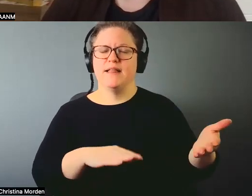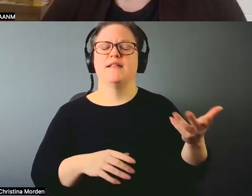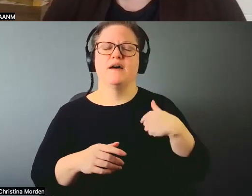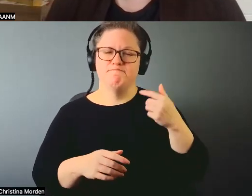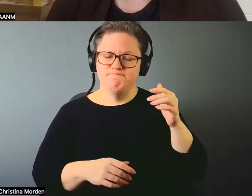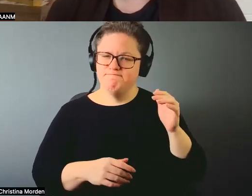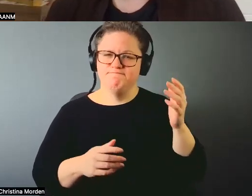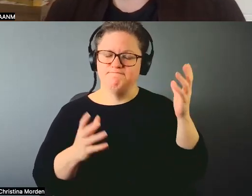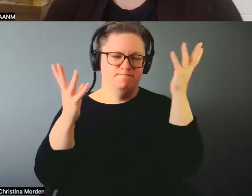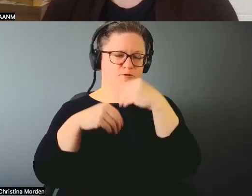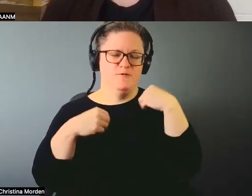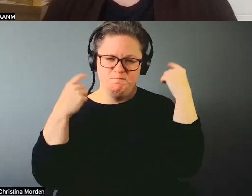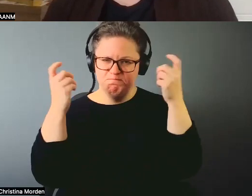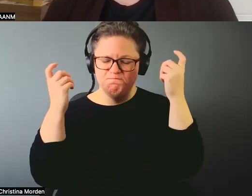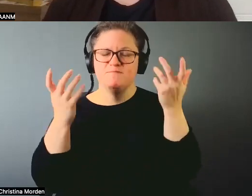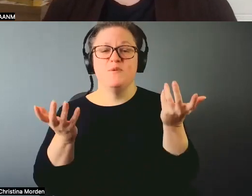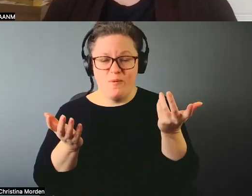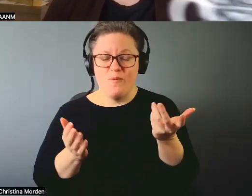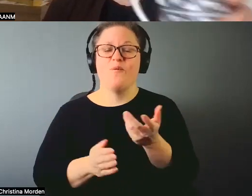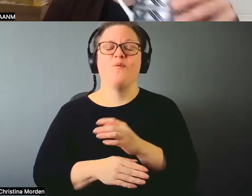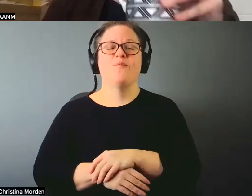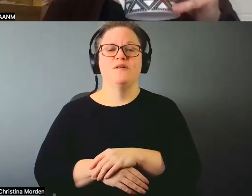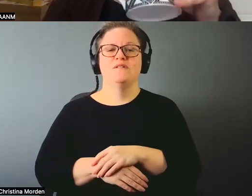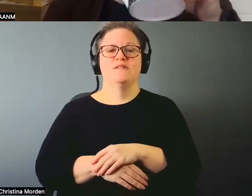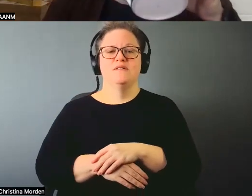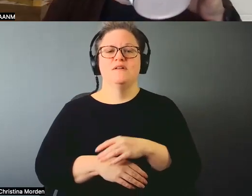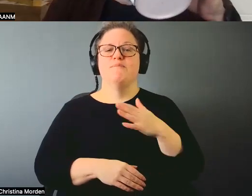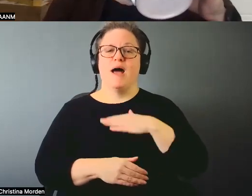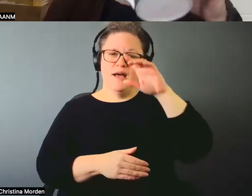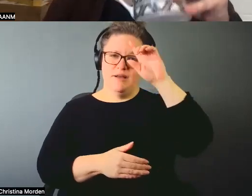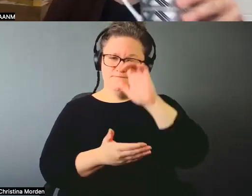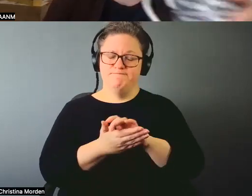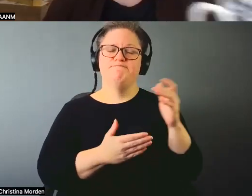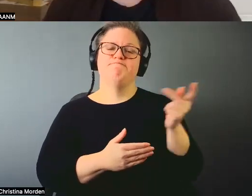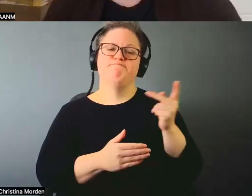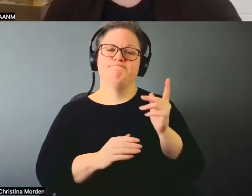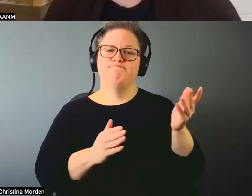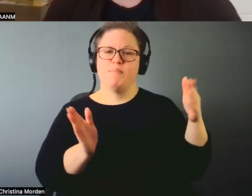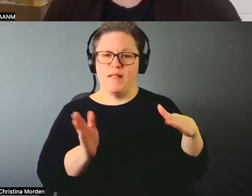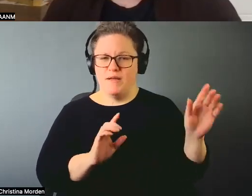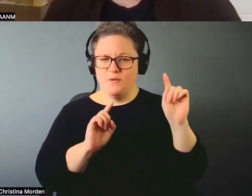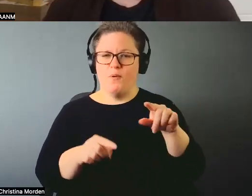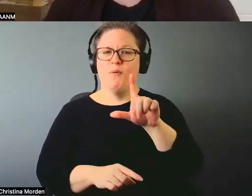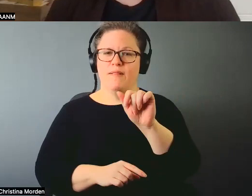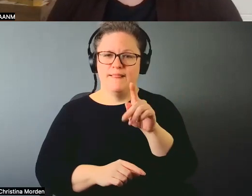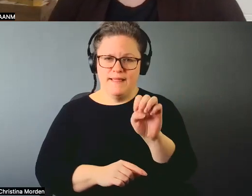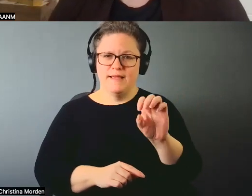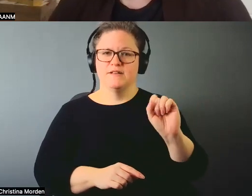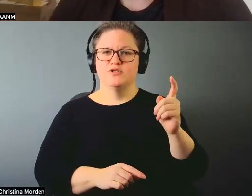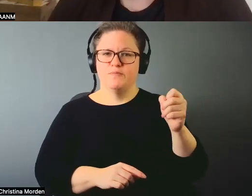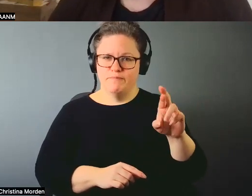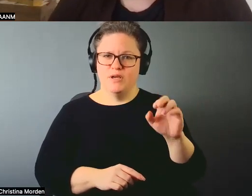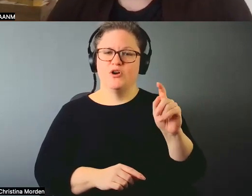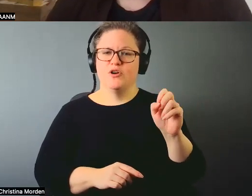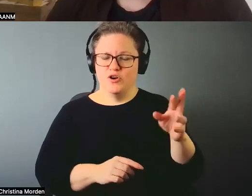went to Superior, I, it not really like a dream, I always have these kind of videos that